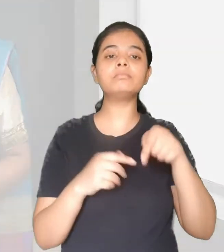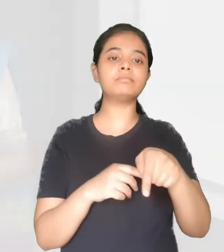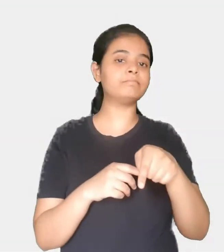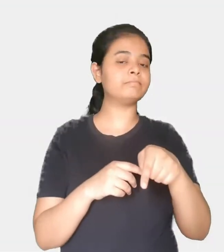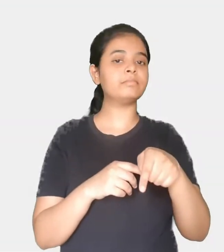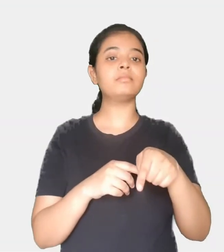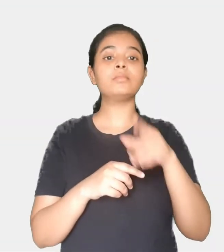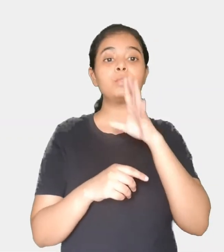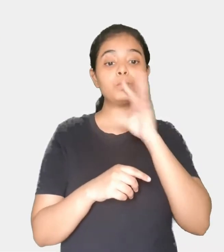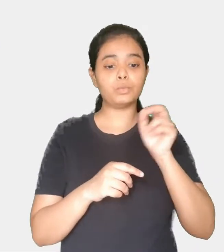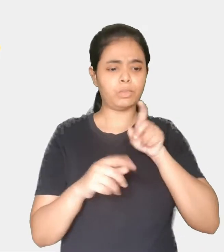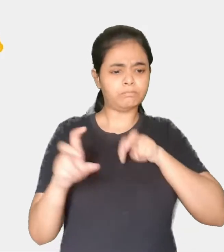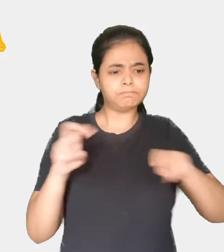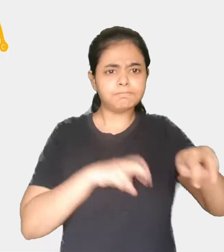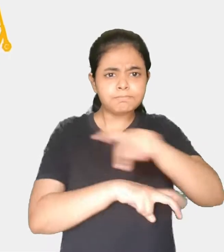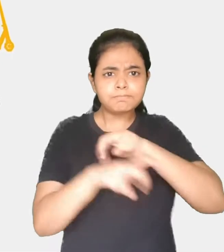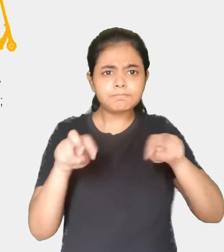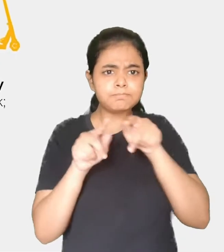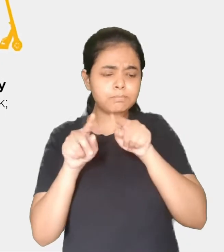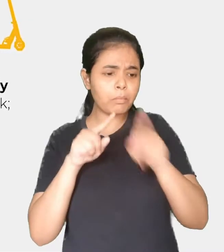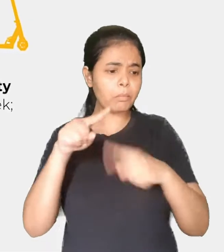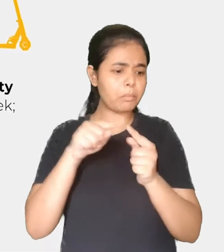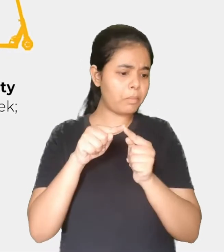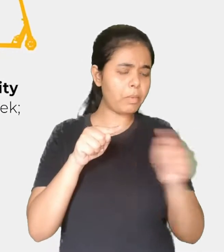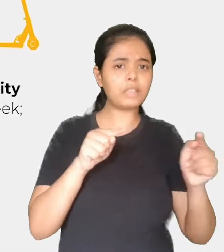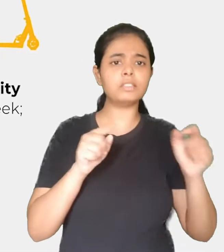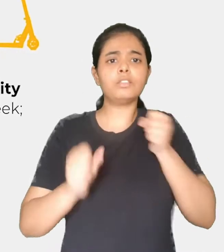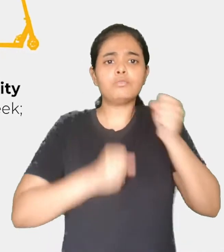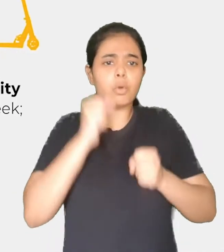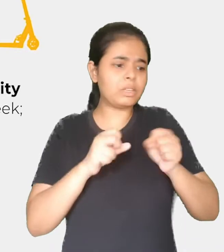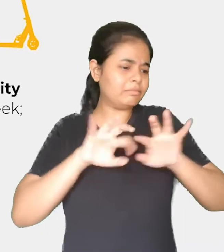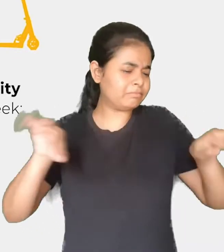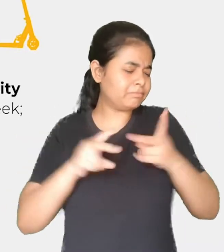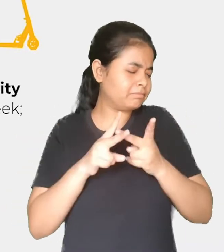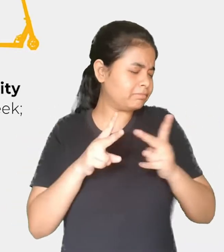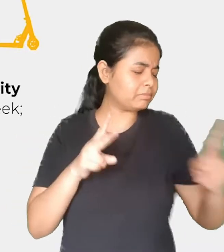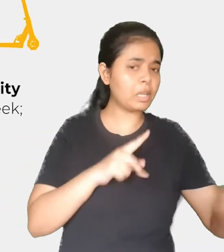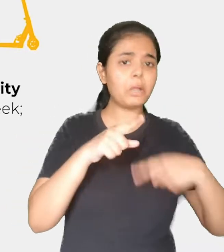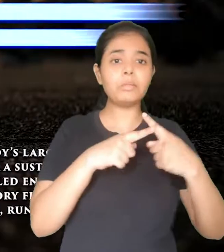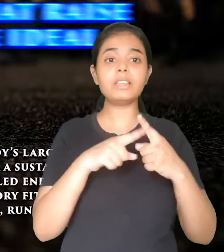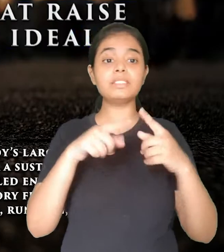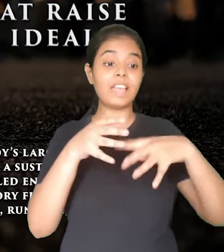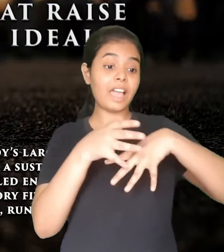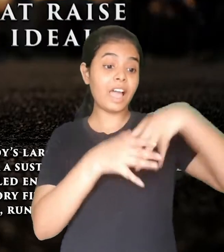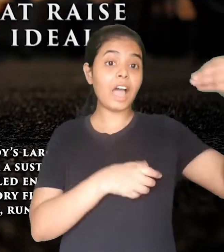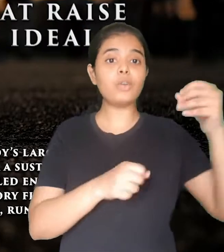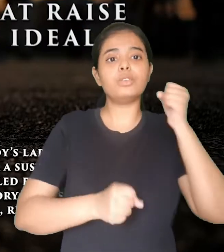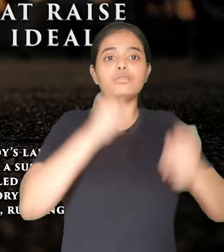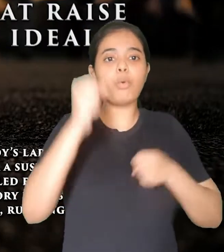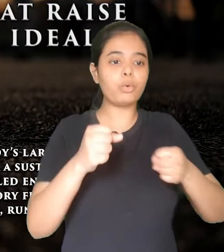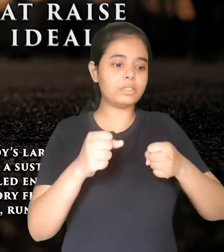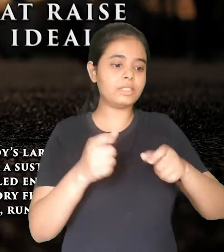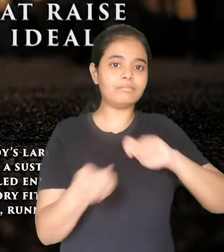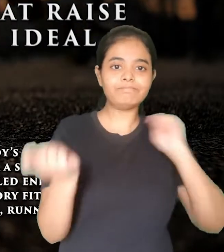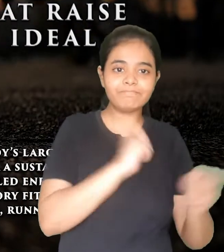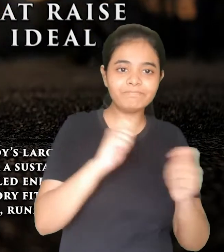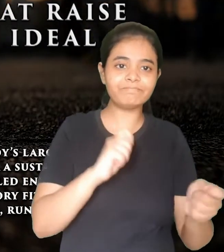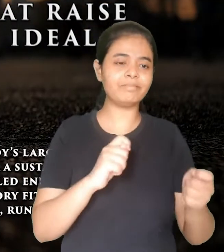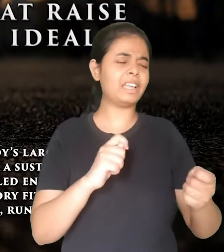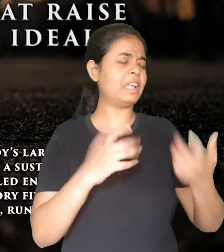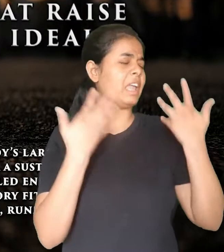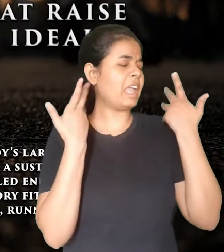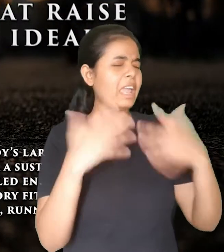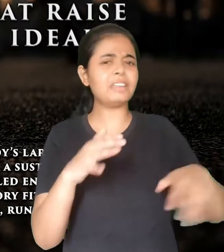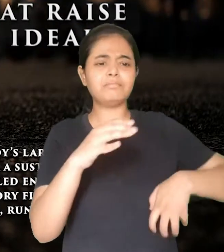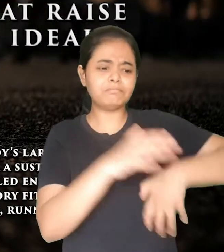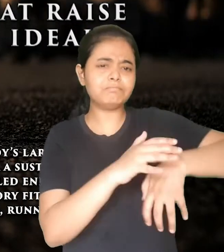group needs about an hour of moderate to vigorous physical activity every day. Aerobic exercises like sports